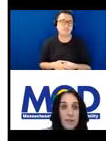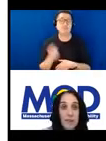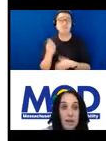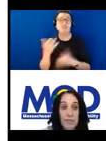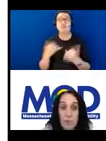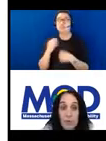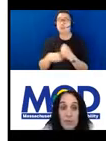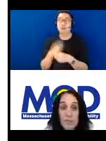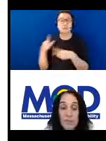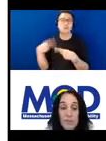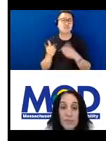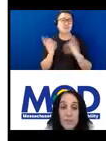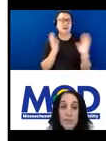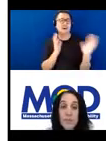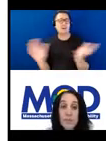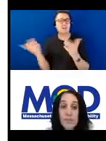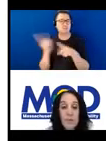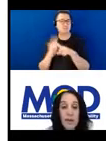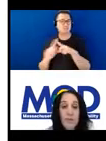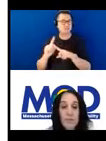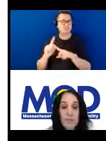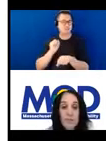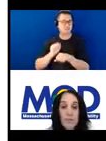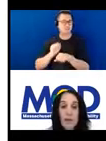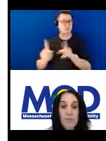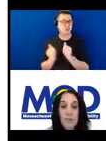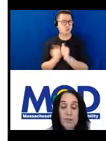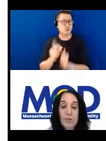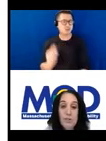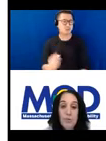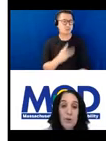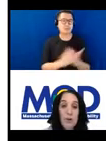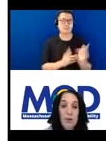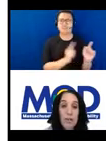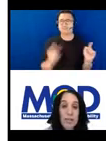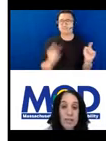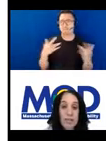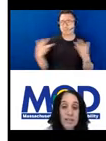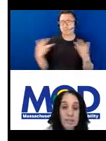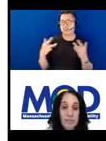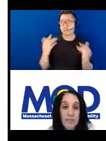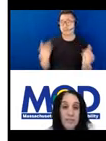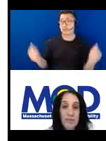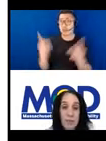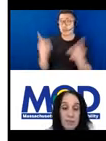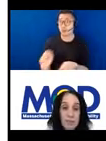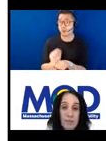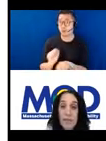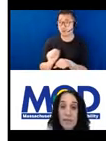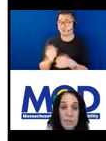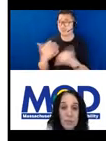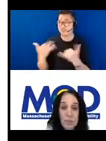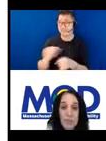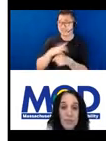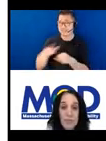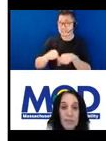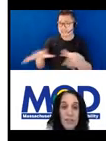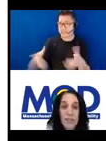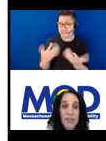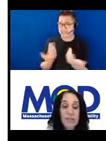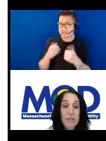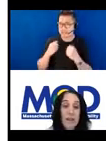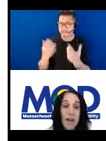year, a lot of employees with disabilities who had concerns about returning to work in consideration of the pandemic and their particular